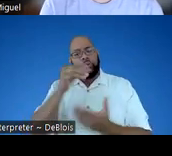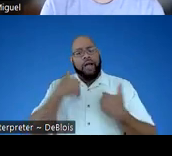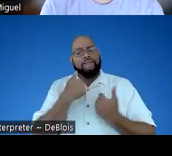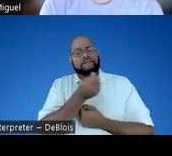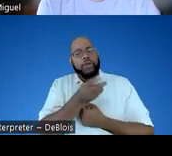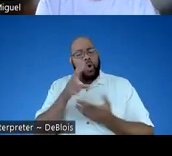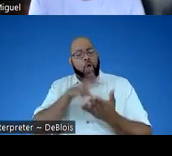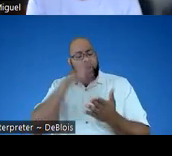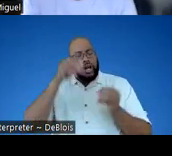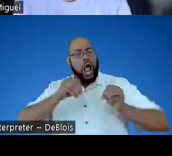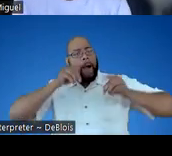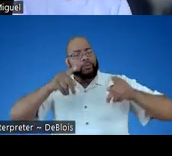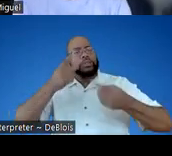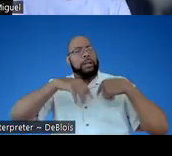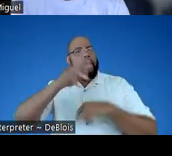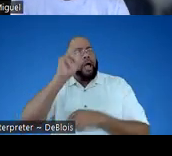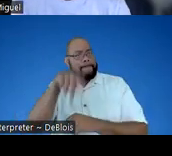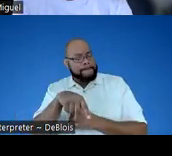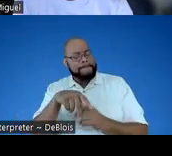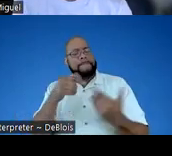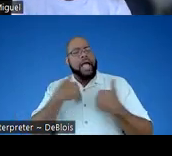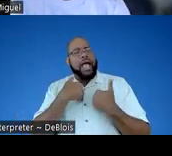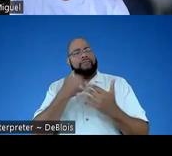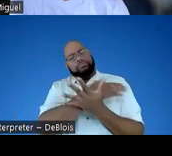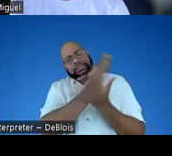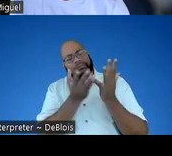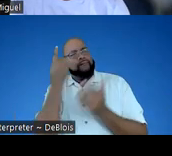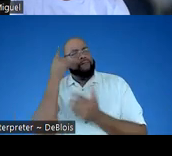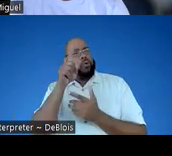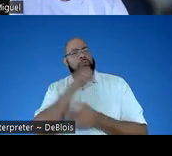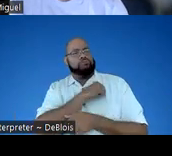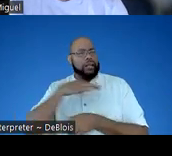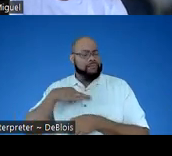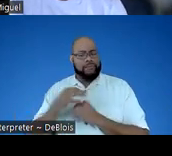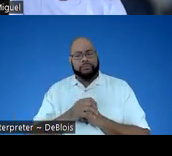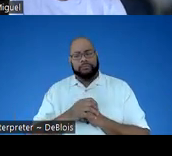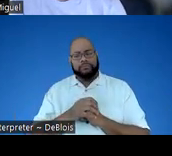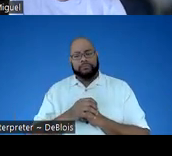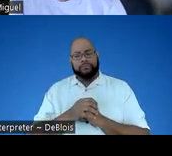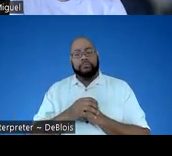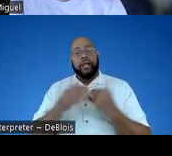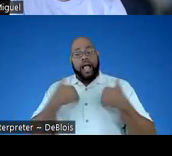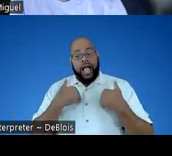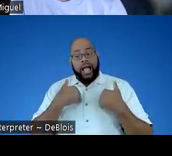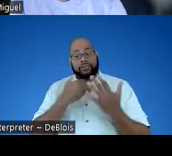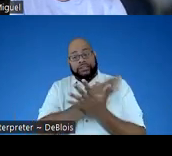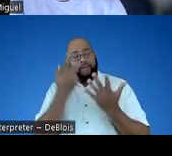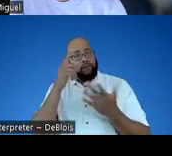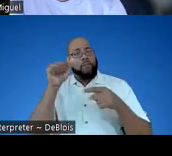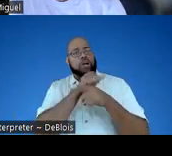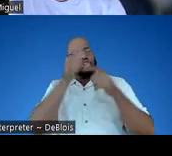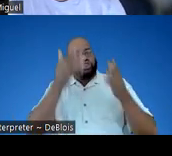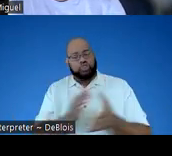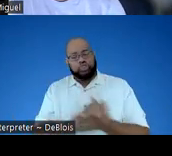couple of learning opportunities coming up. We have a series for faculty, we have a series for practitioners